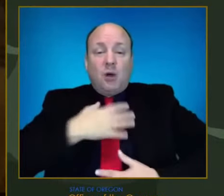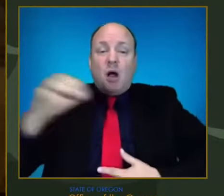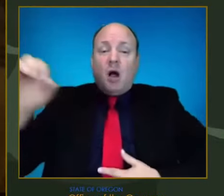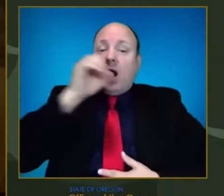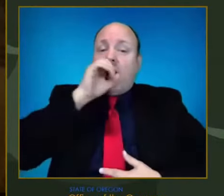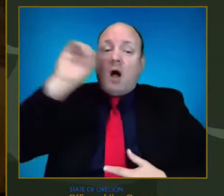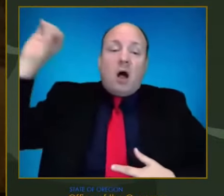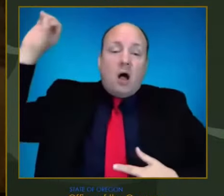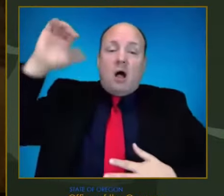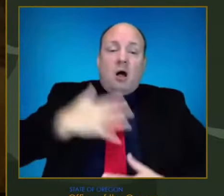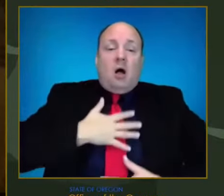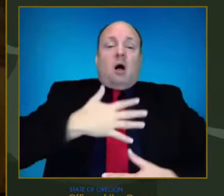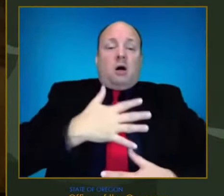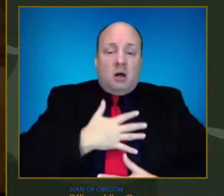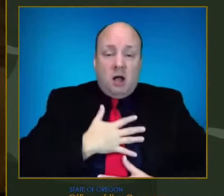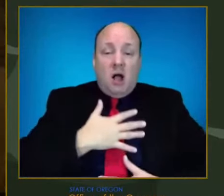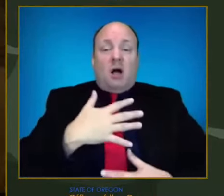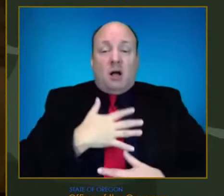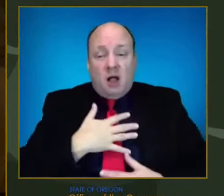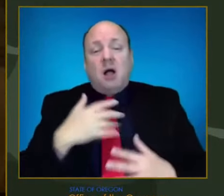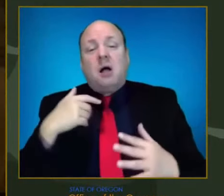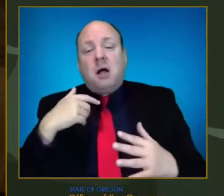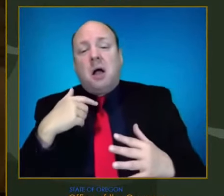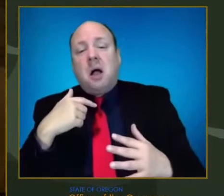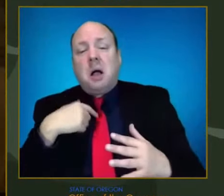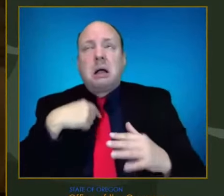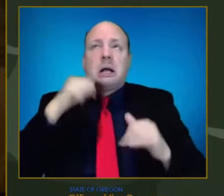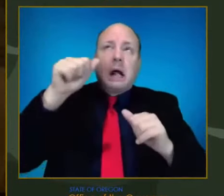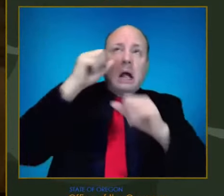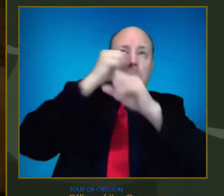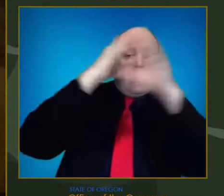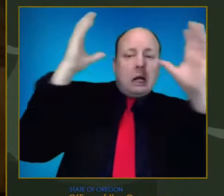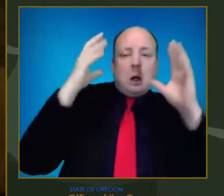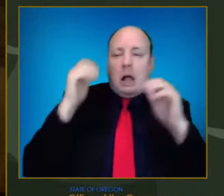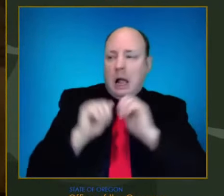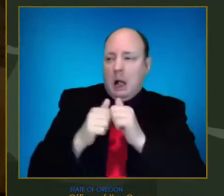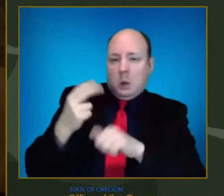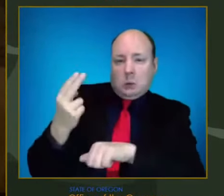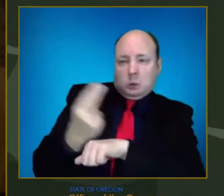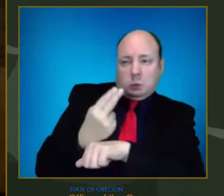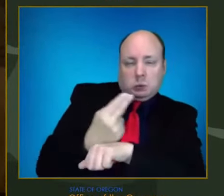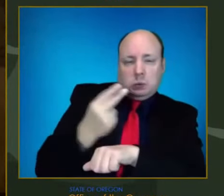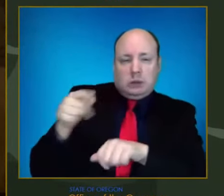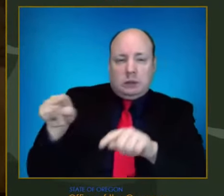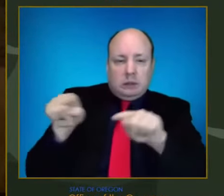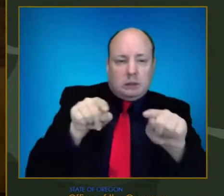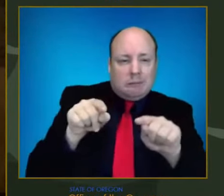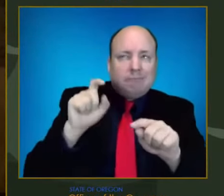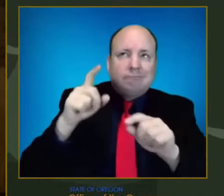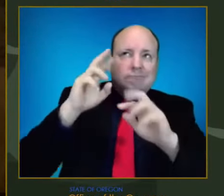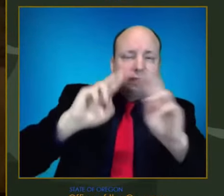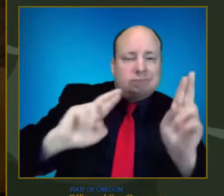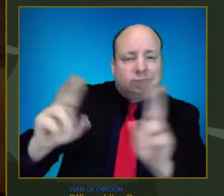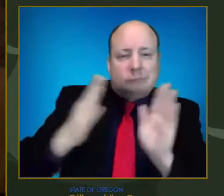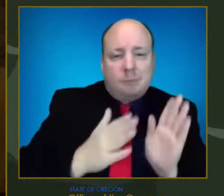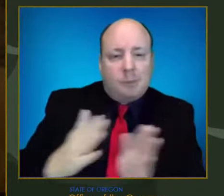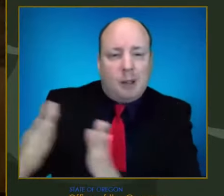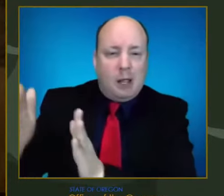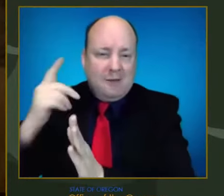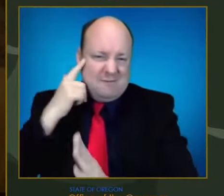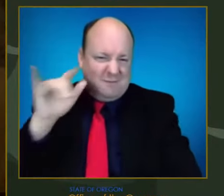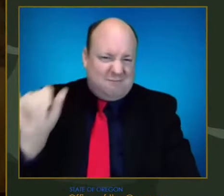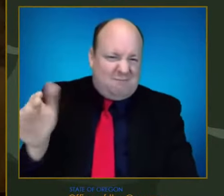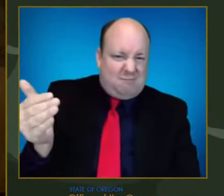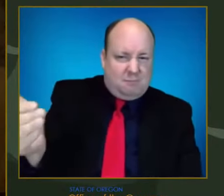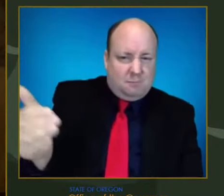preparing for that surge. By the time we reach a peak. We do unfortunately expect the number of